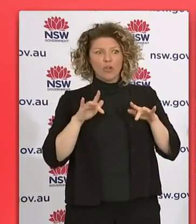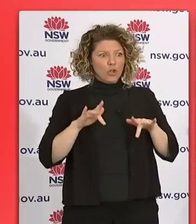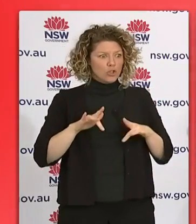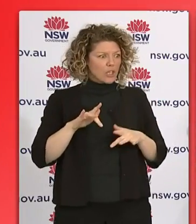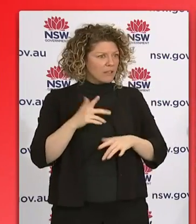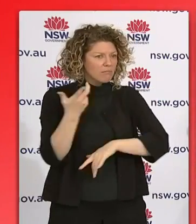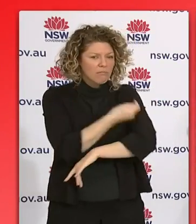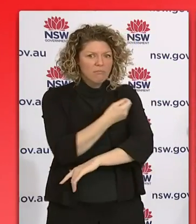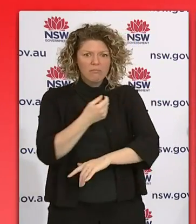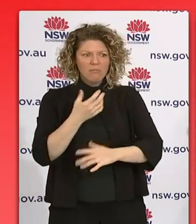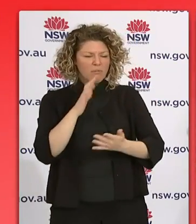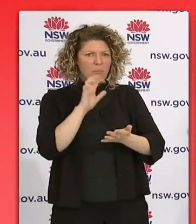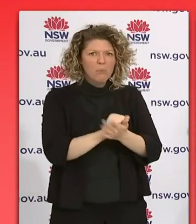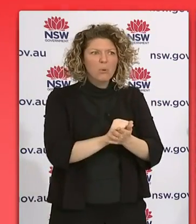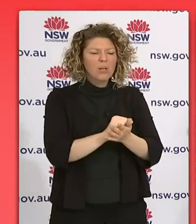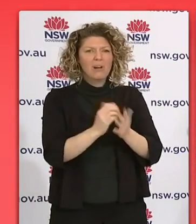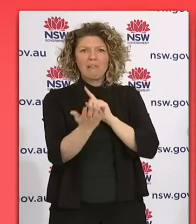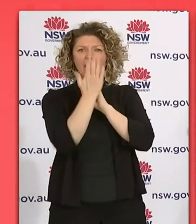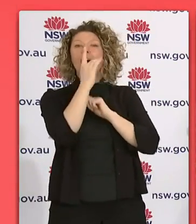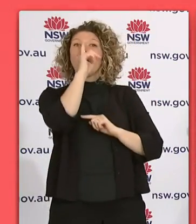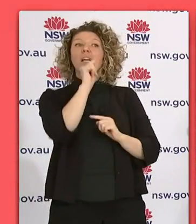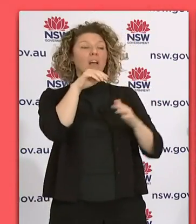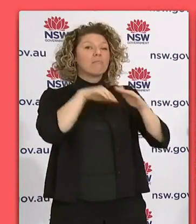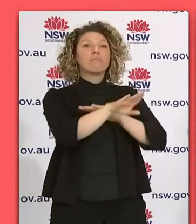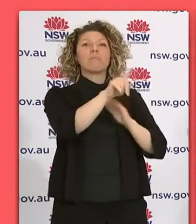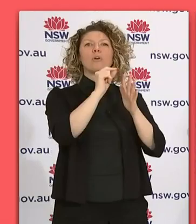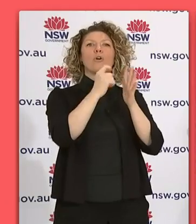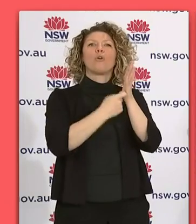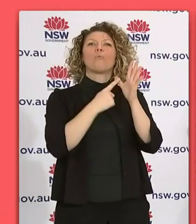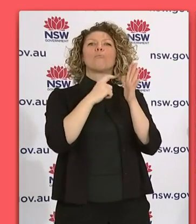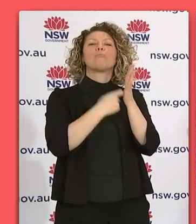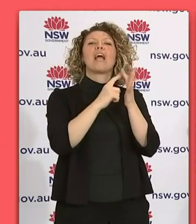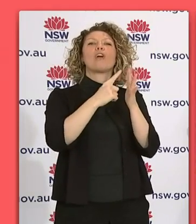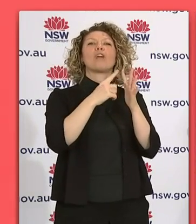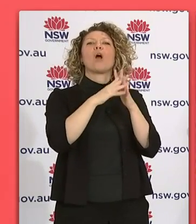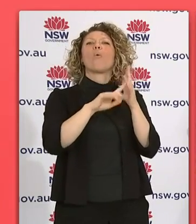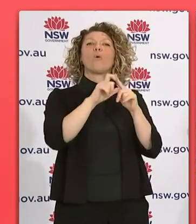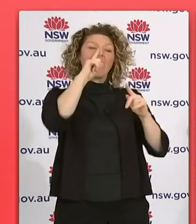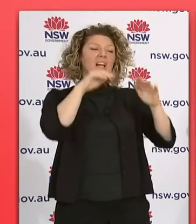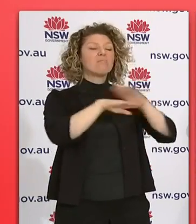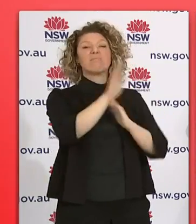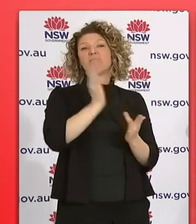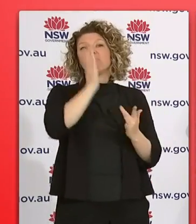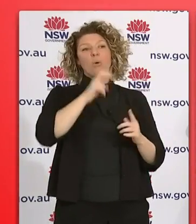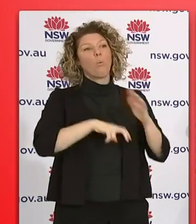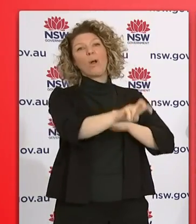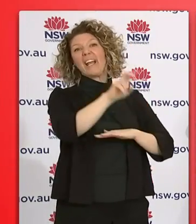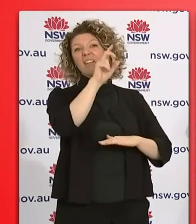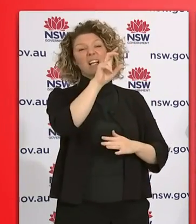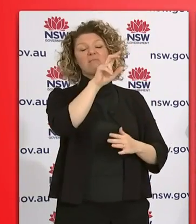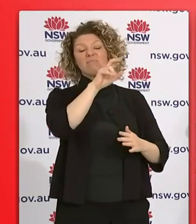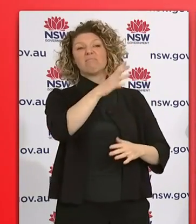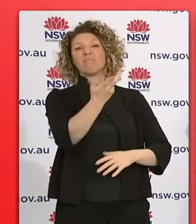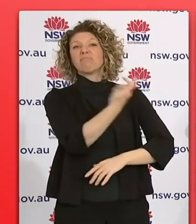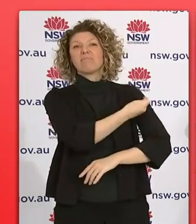haven't booked anywhere, or won't be booking by that day, you can walk into the Prairie Wood Centre and get the jab as well. And that's pleasing that the construction